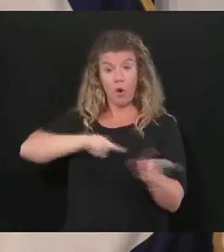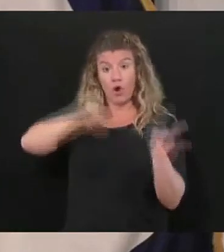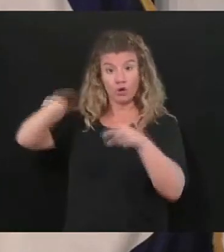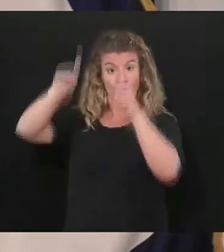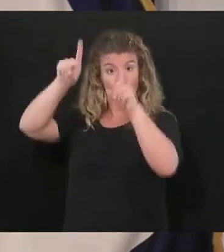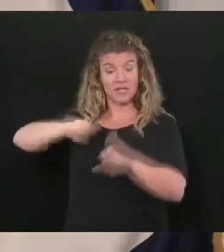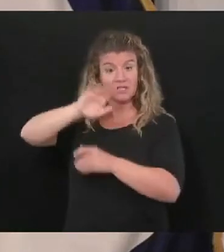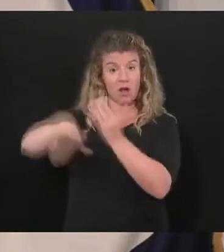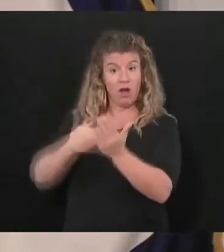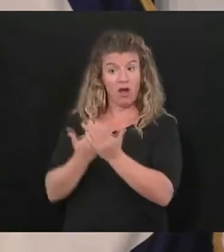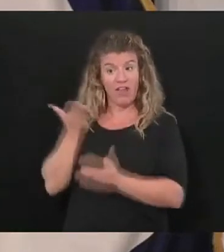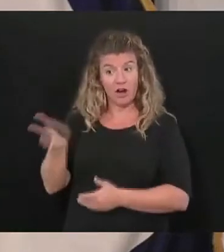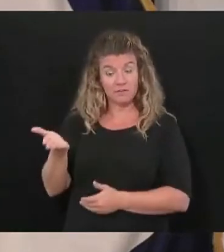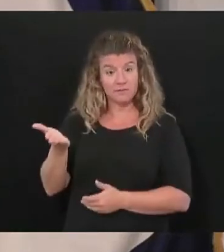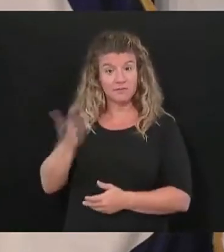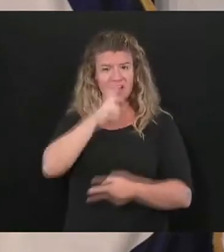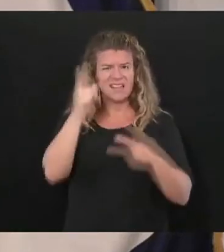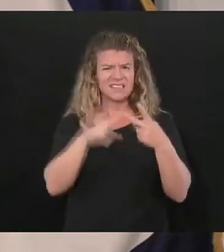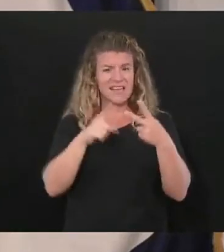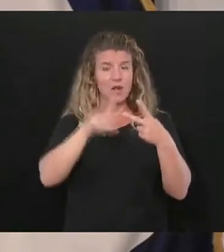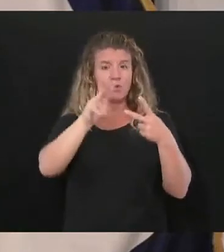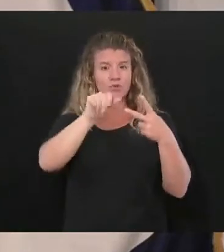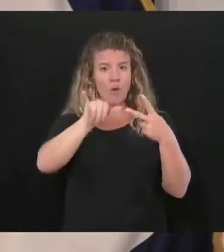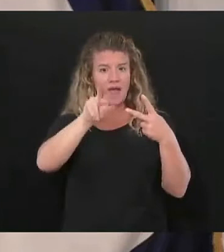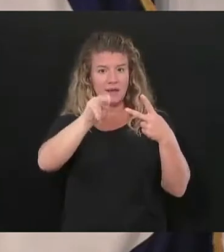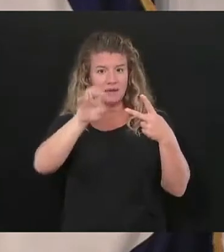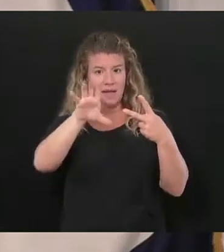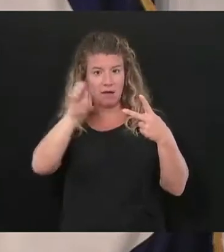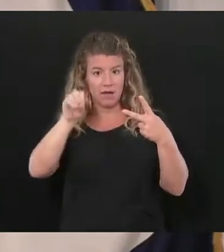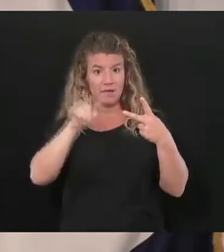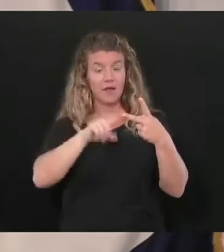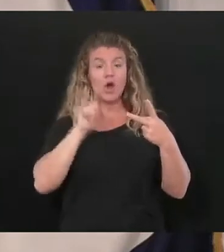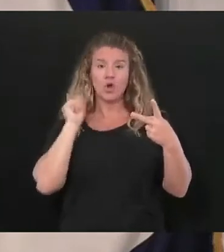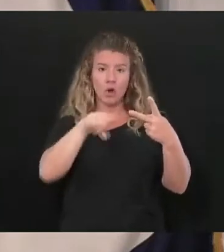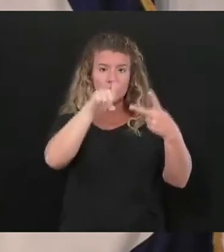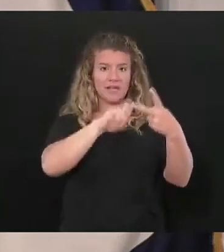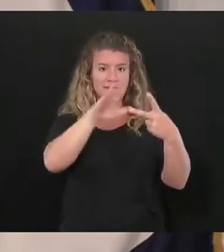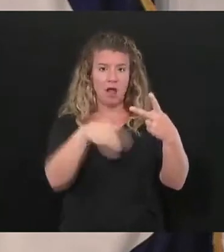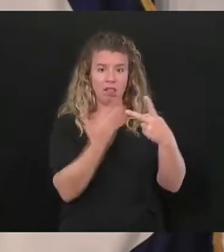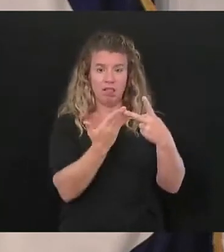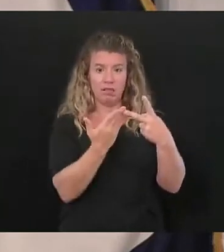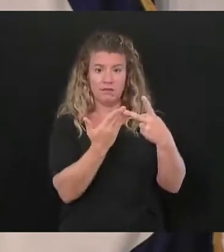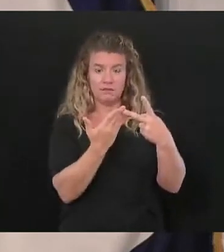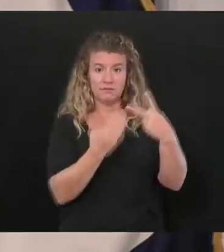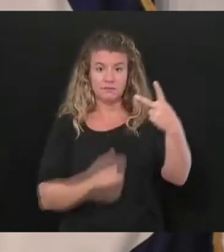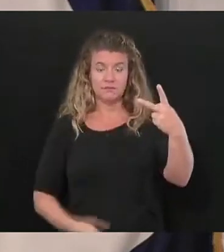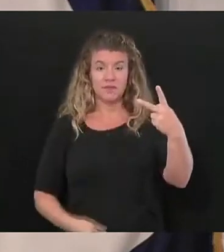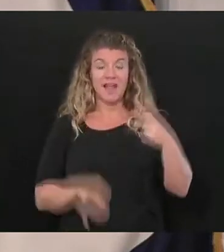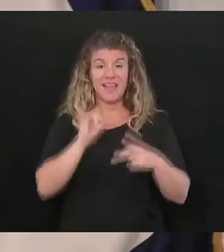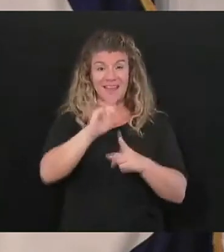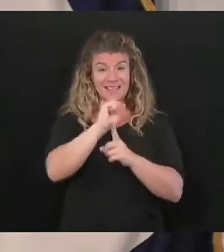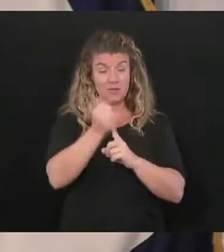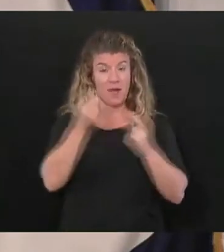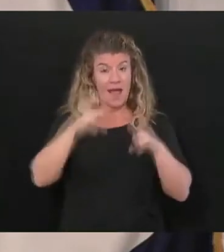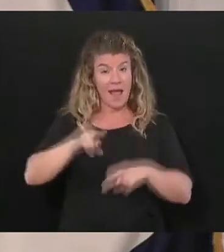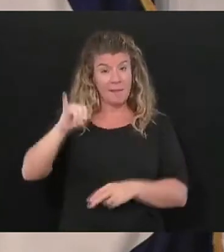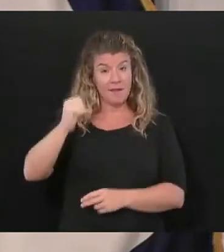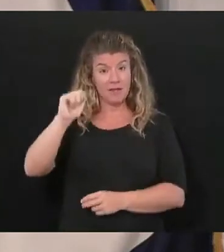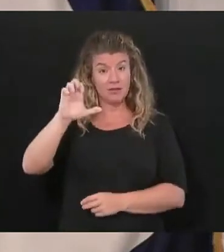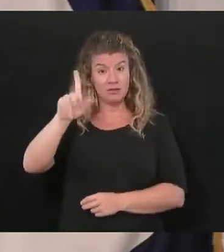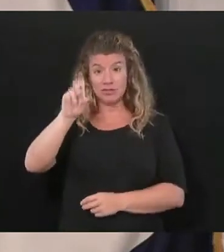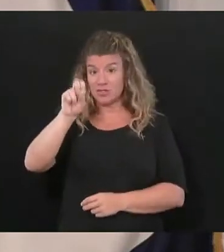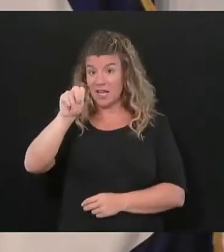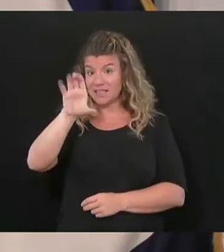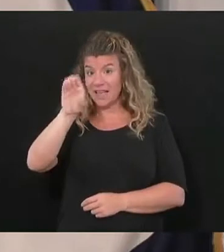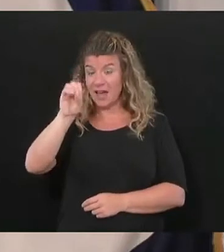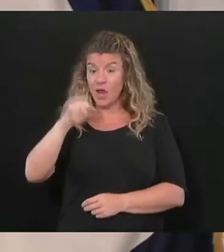next one is Wayne County I think and I said go test everybody there in the situation in Jackson County we're